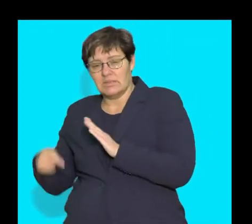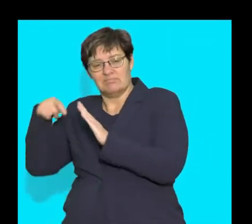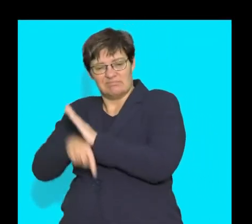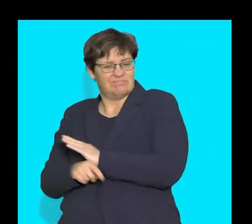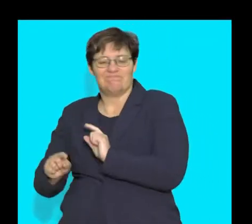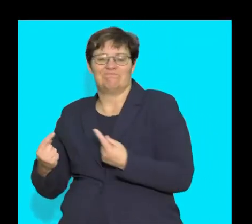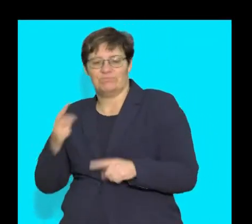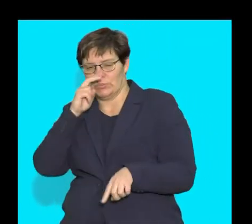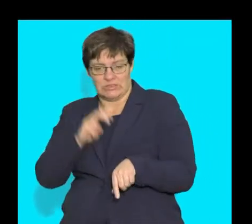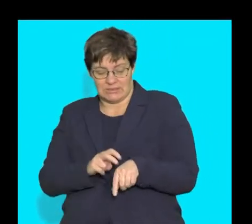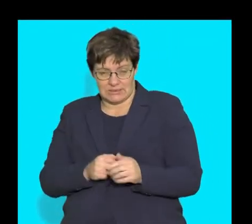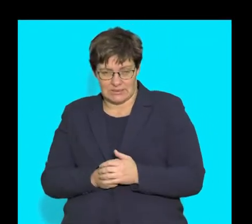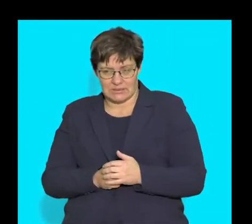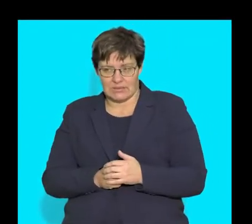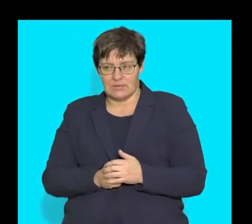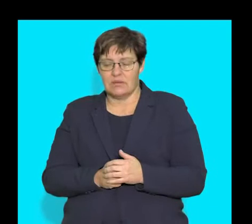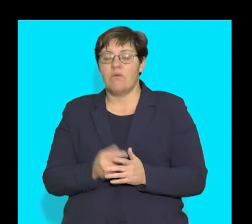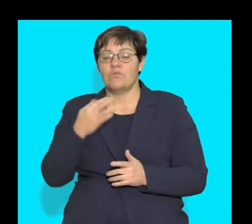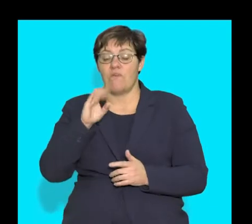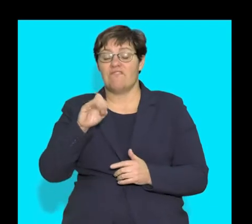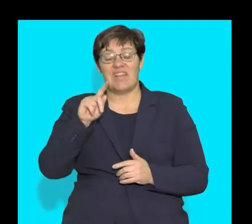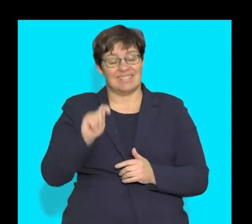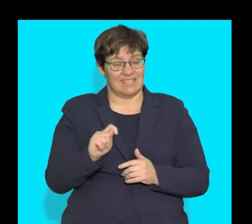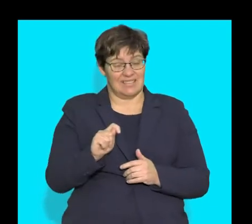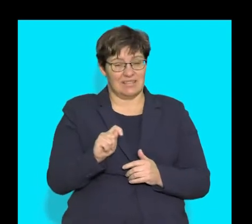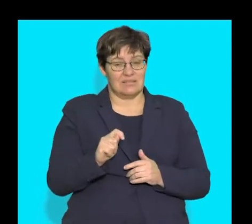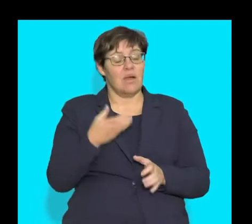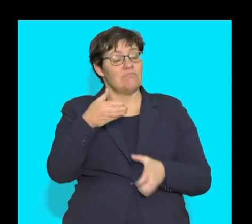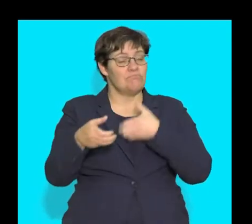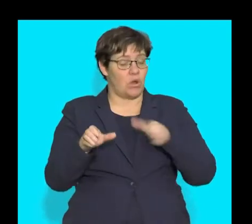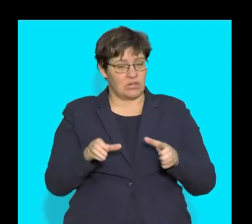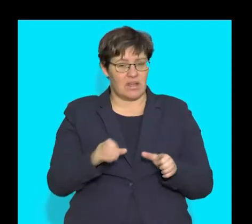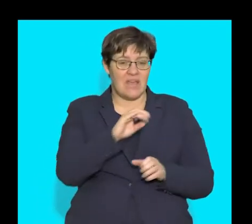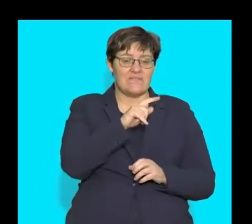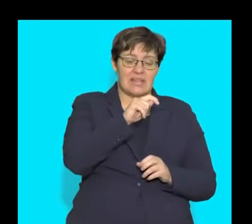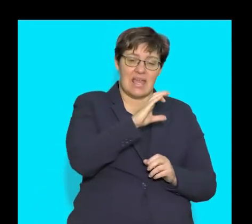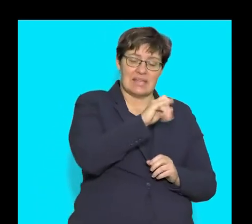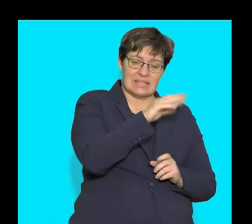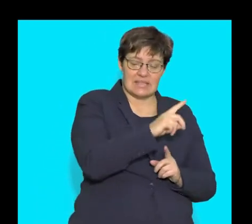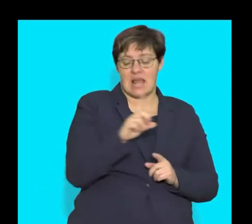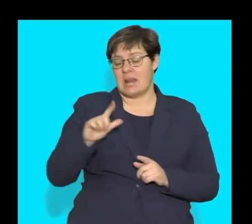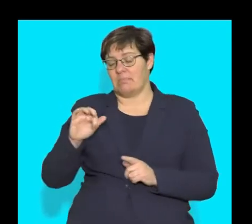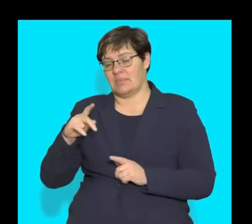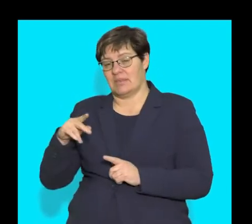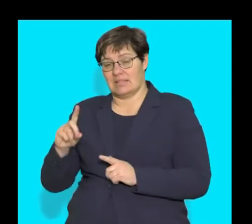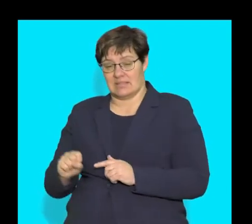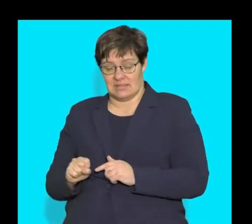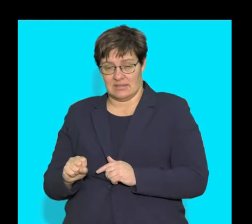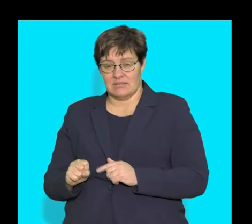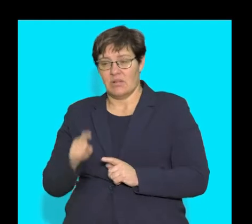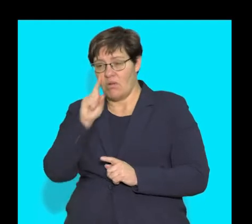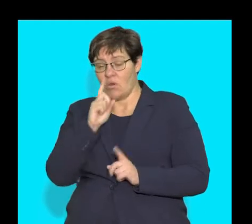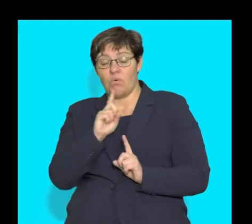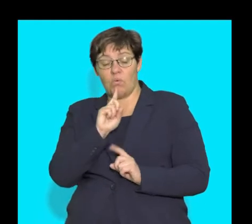undergo any chemical breakdown. And we know that fats, guys, are broken up into fatty acids and lipids.